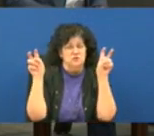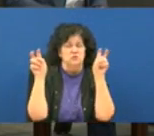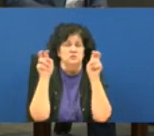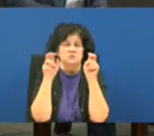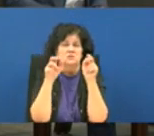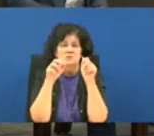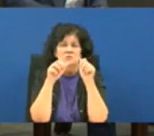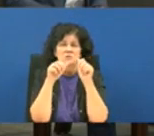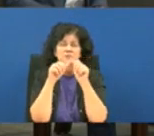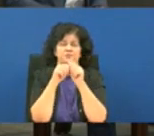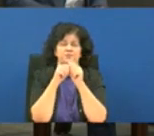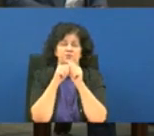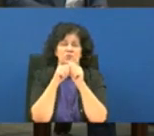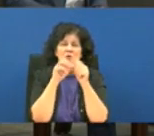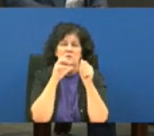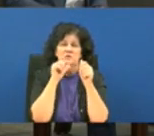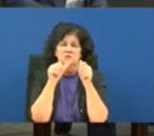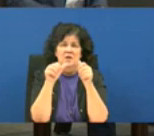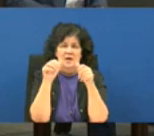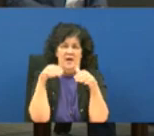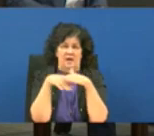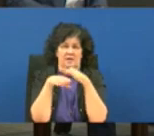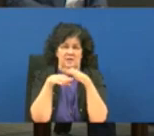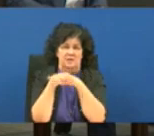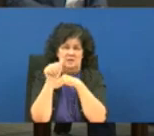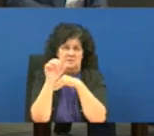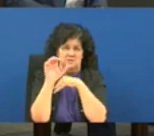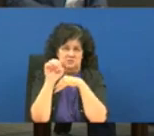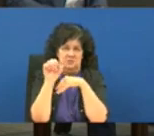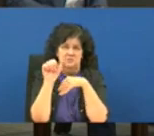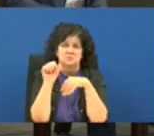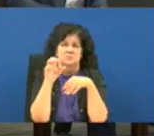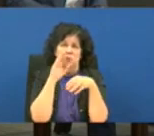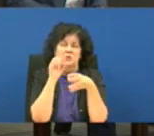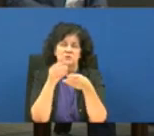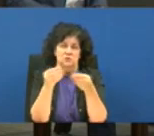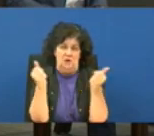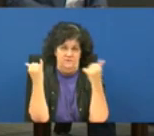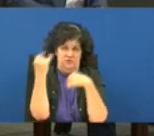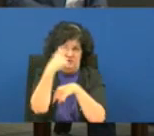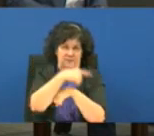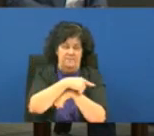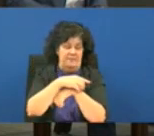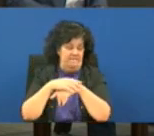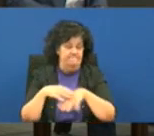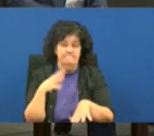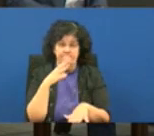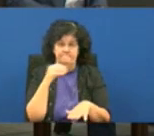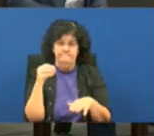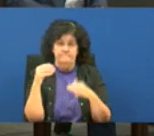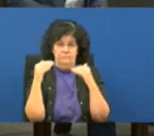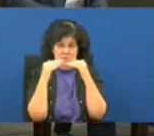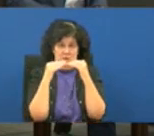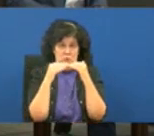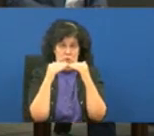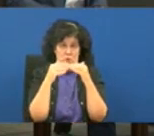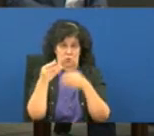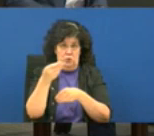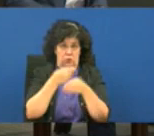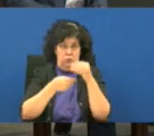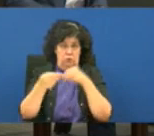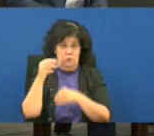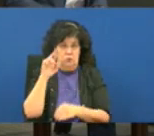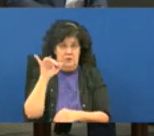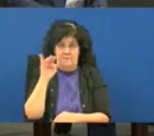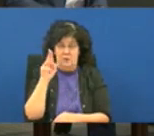today okay the access was provided that was that was granted today that doesn't equal reimbursement no it does not okay and